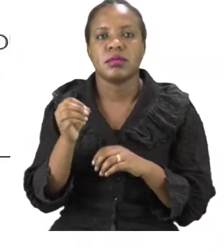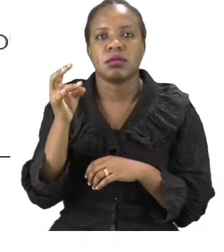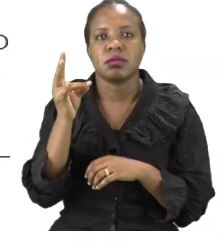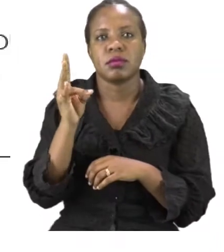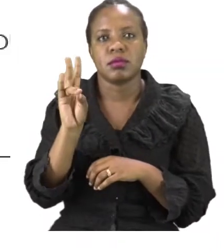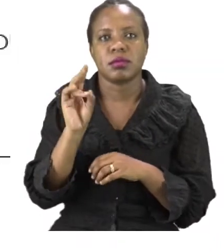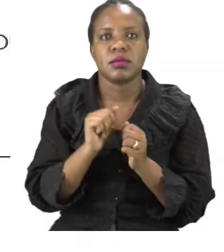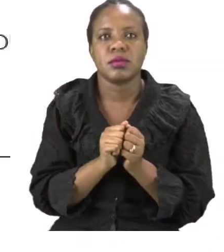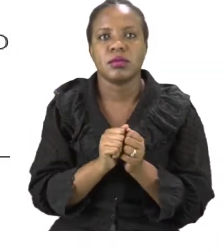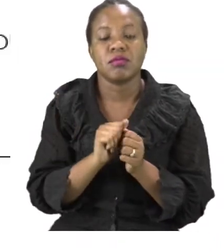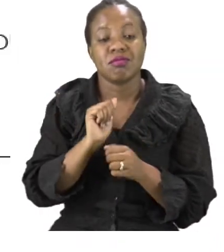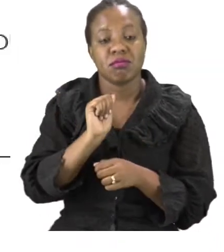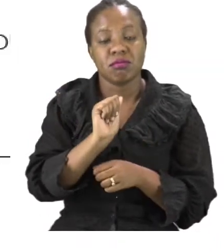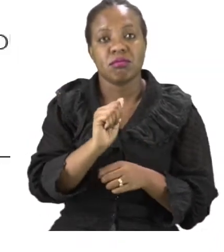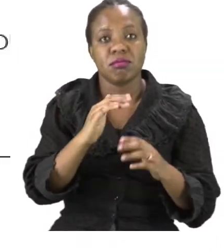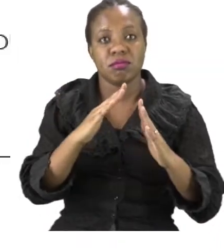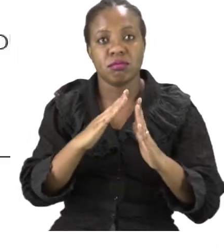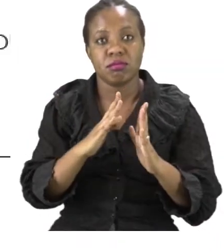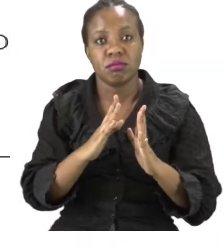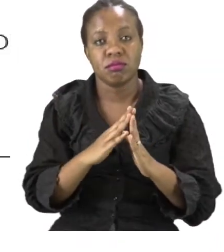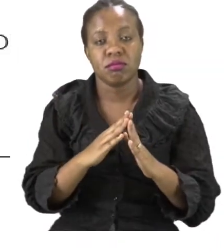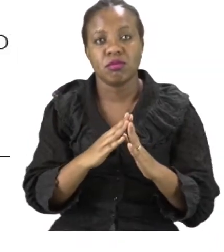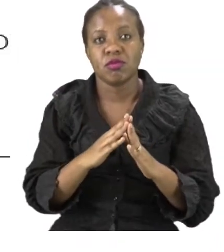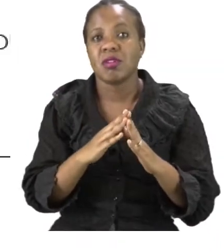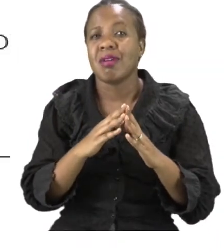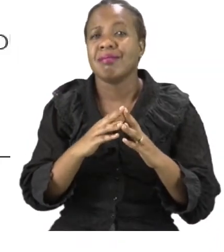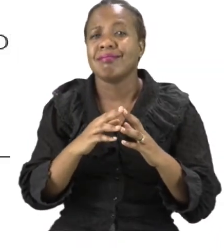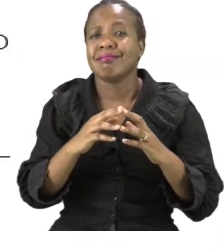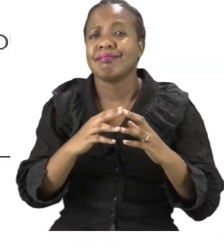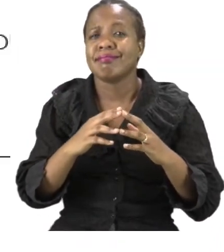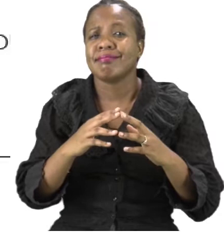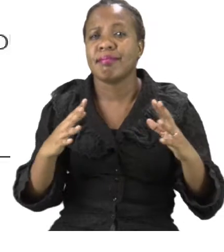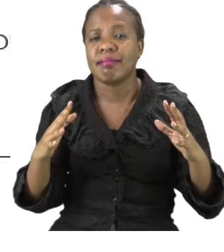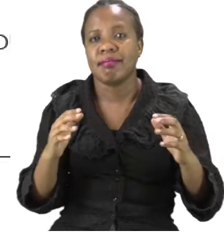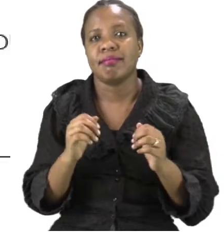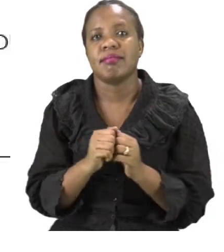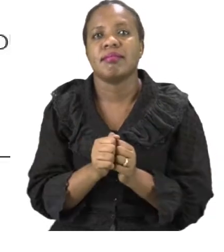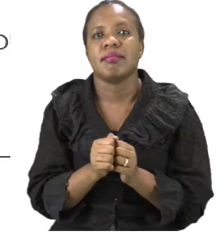says your house is bigger than dash is.